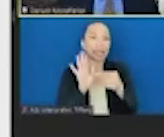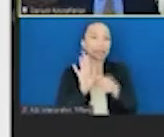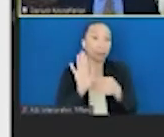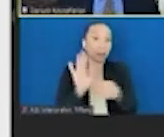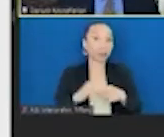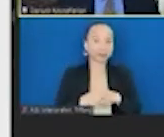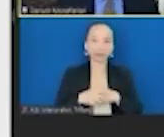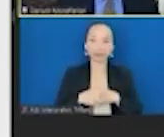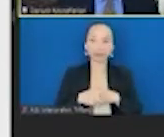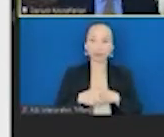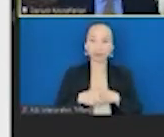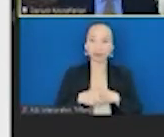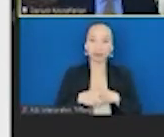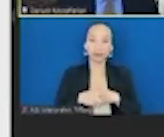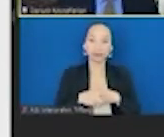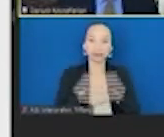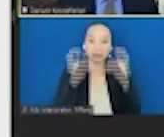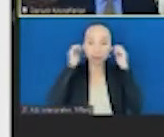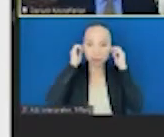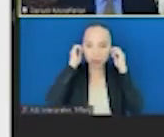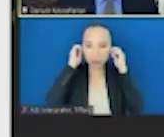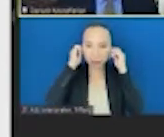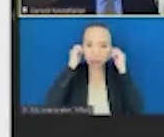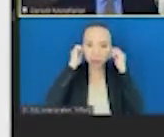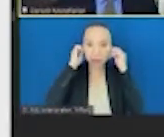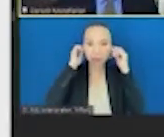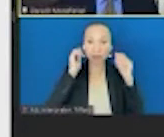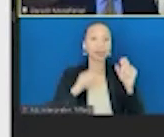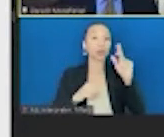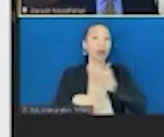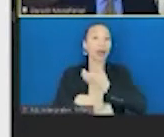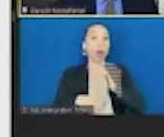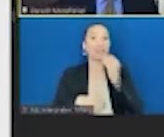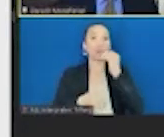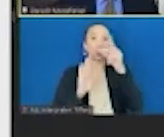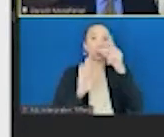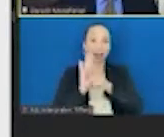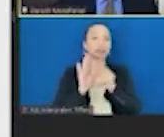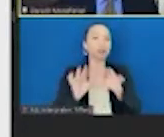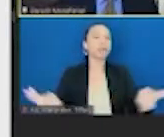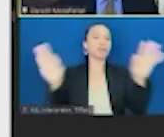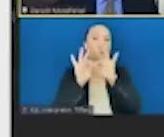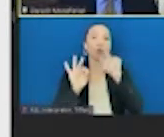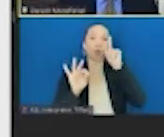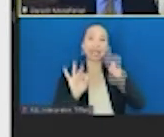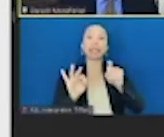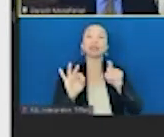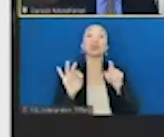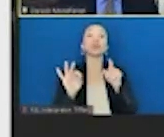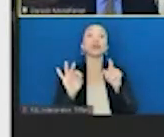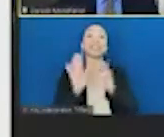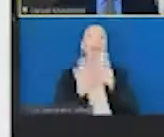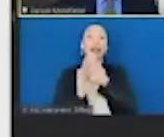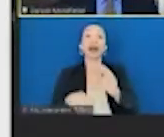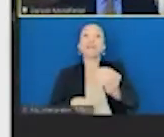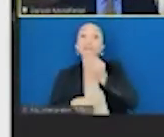So first, we need to reimagine our food policy so that we address food as medicine. And when I say food as medicine, it